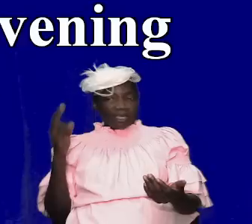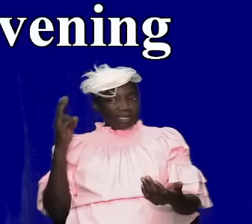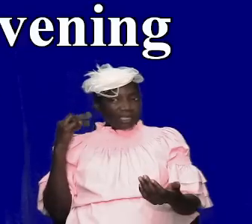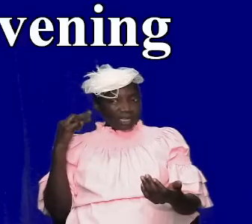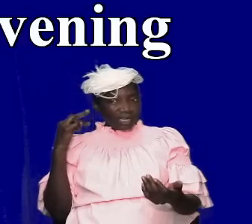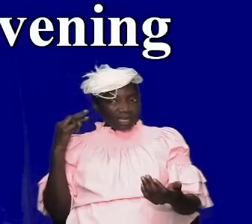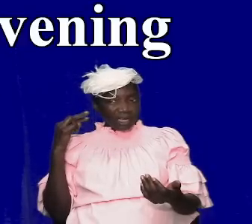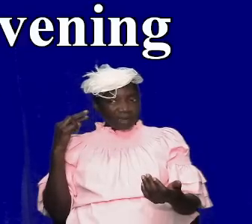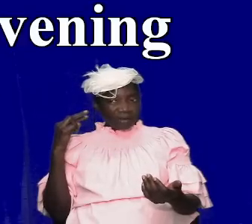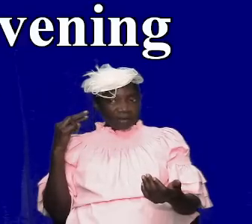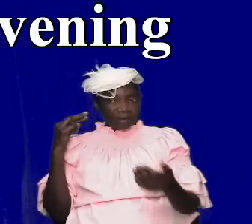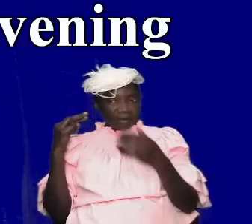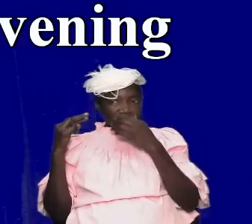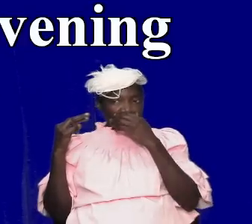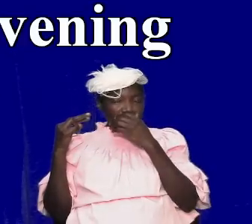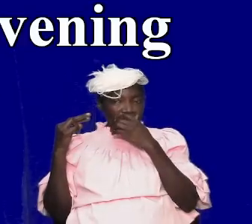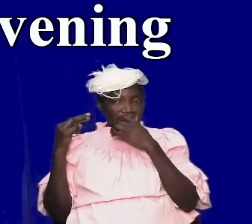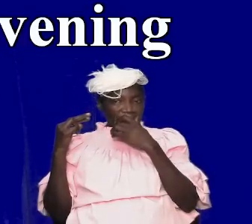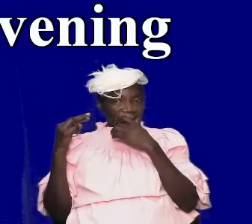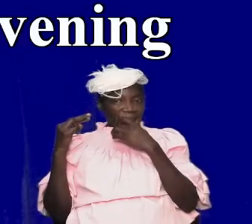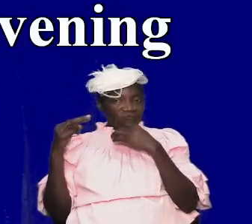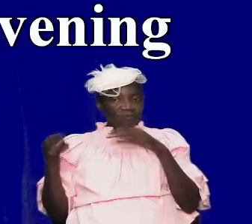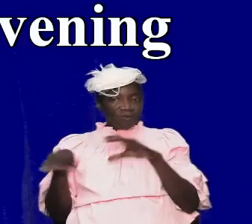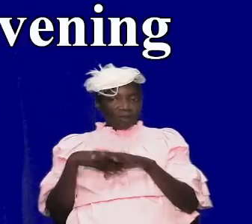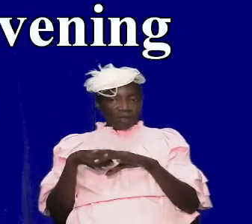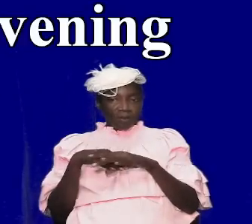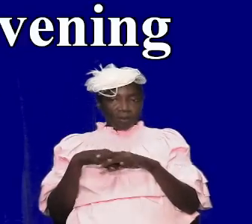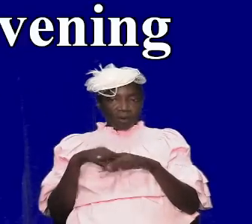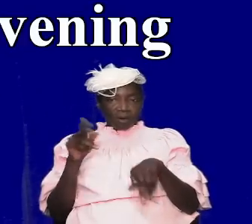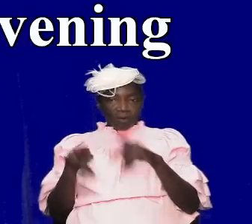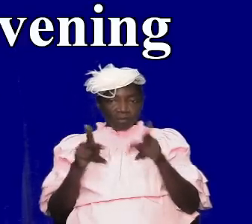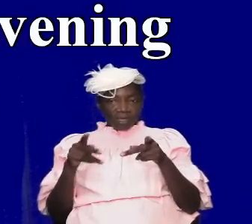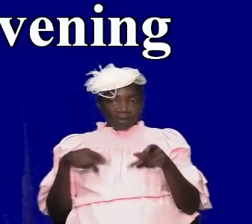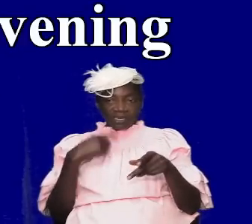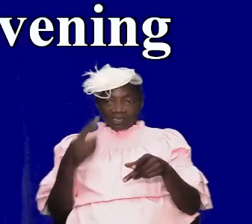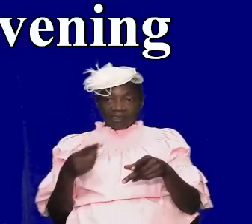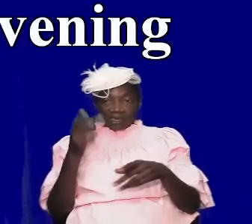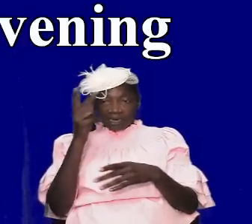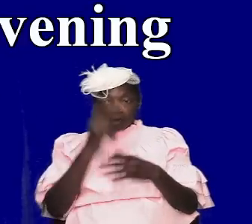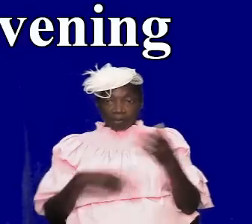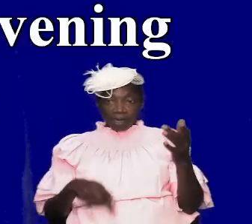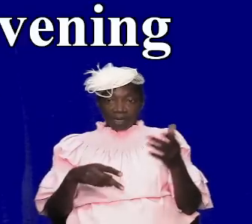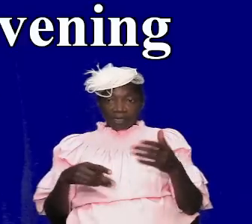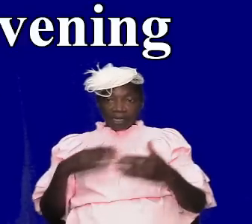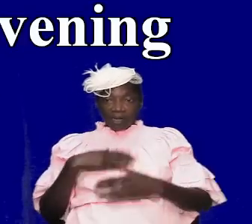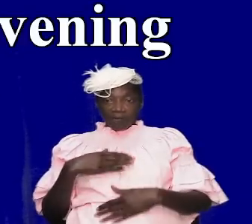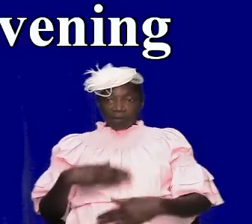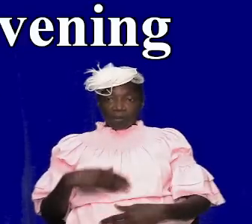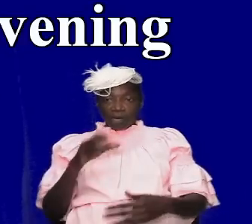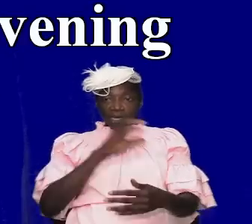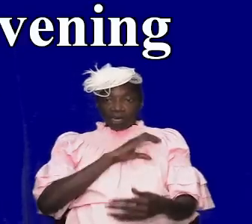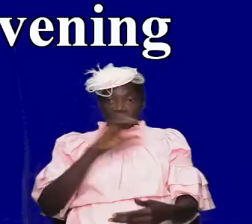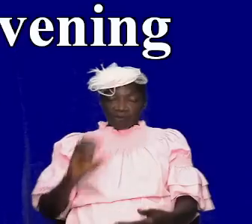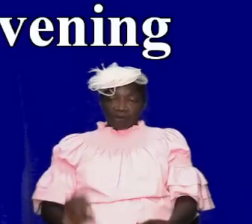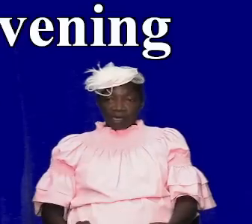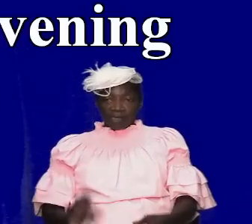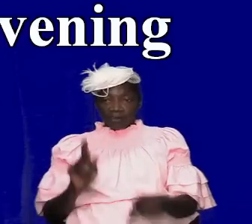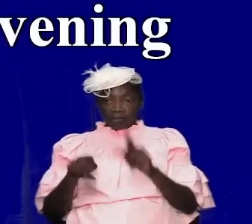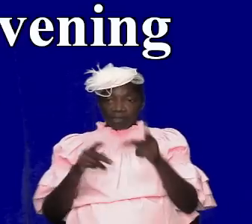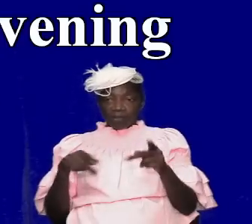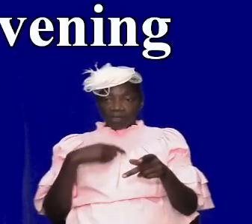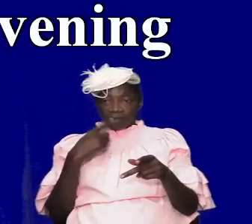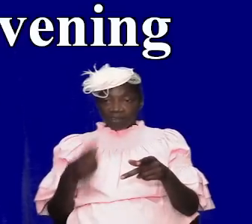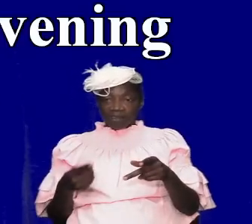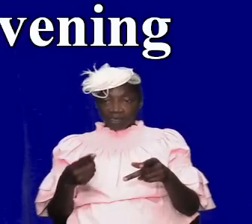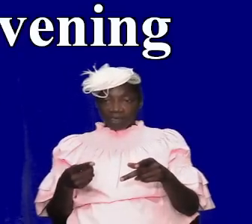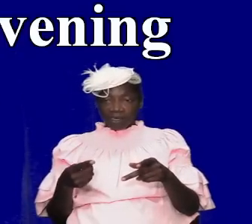amongst people that say that they are a part of the body of christ there are folks that tell us some